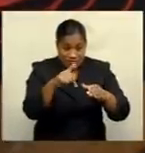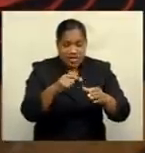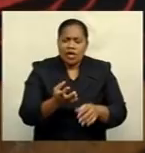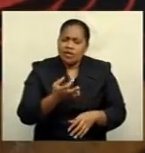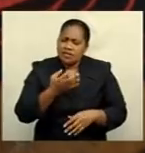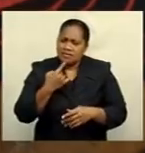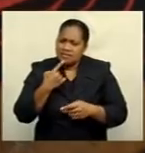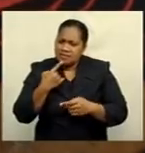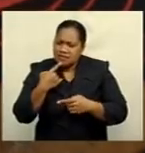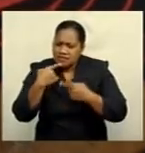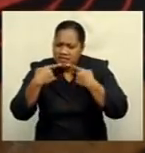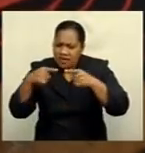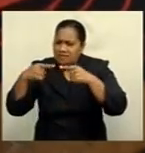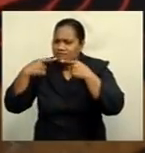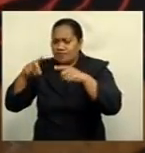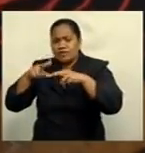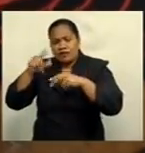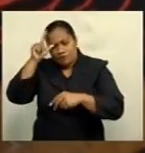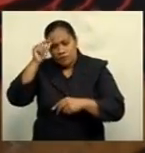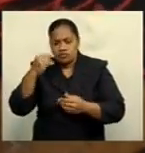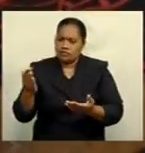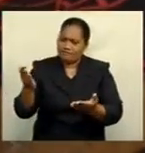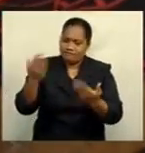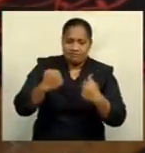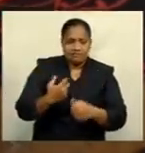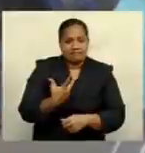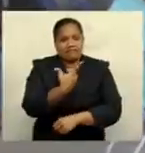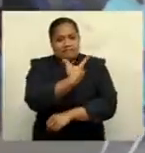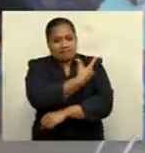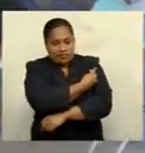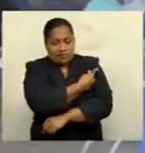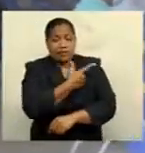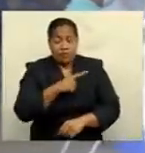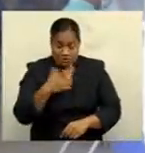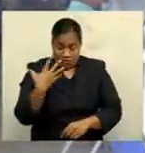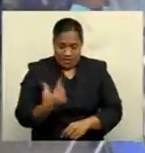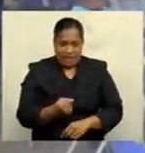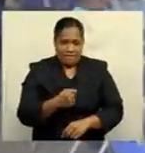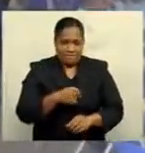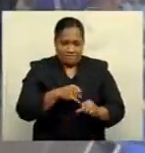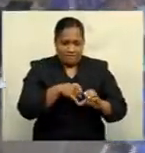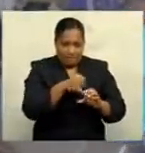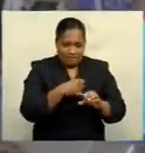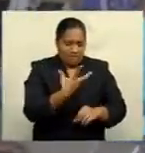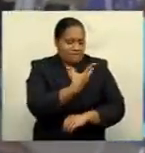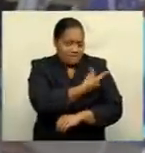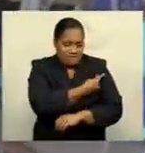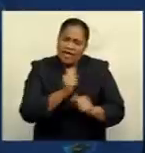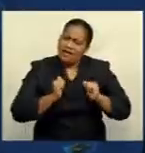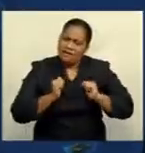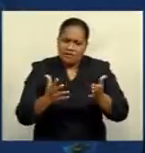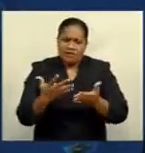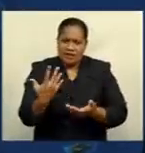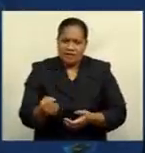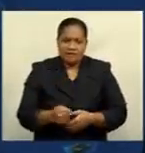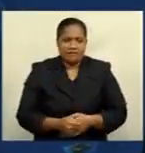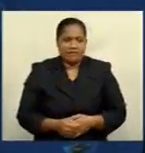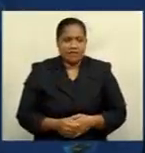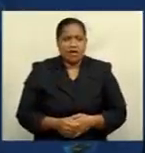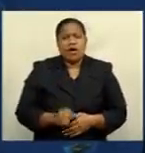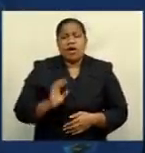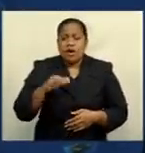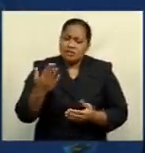Fijians to get vaccinated as they have enough vaccines available for all eligible Fijians. As early as possible, get your first jab